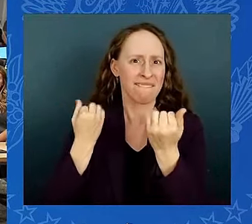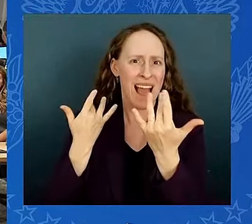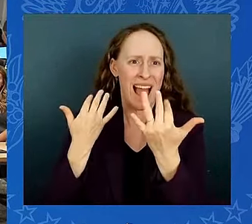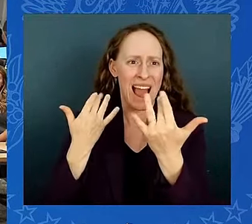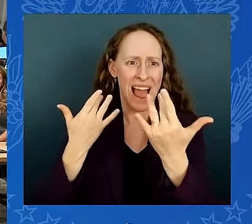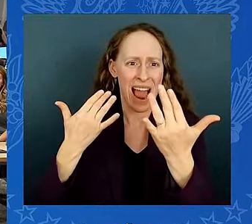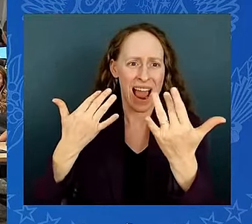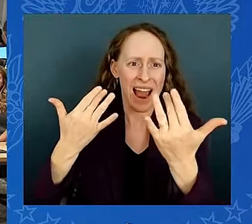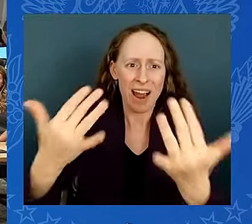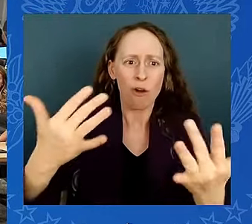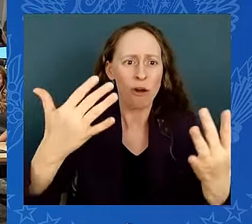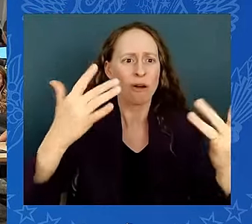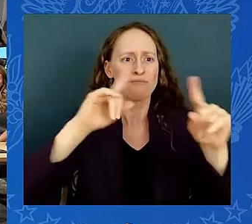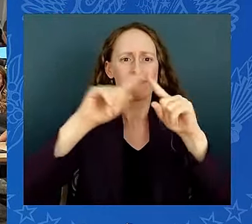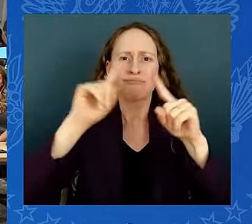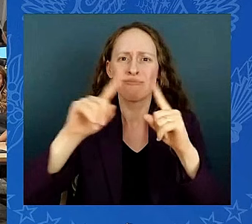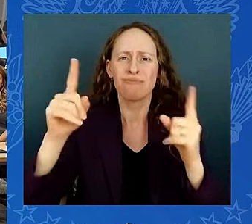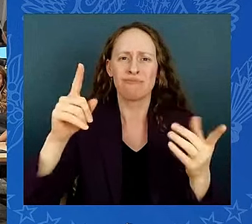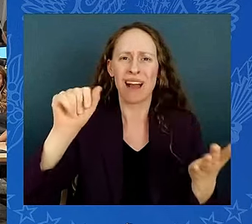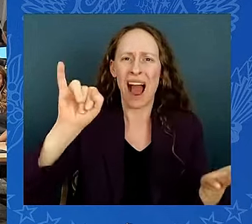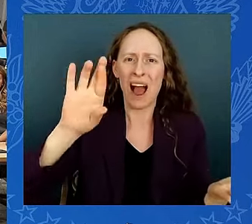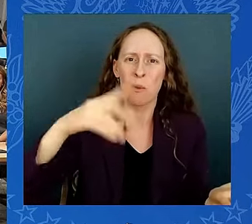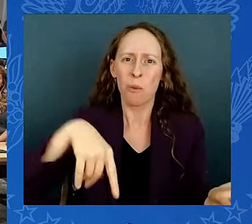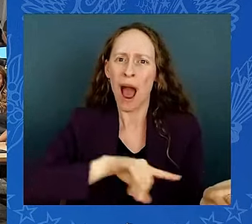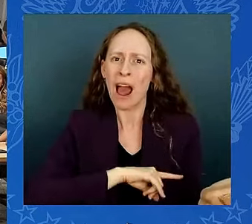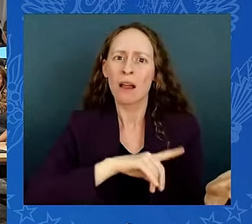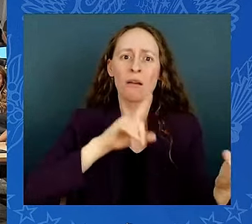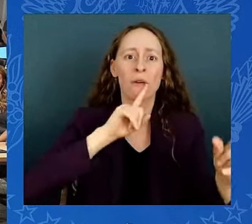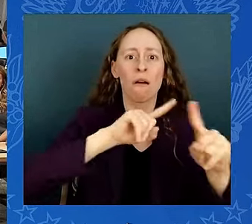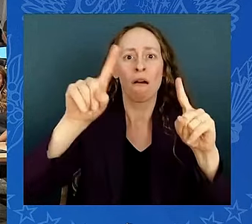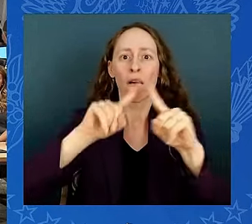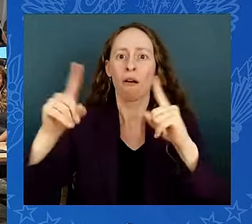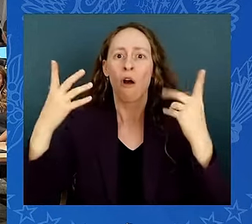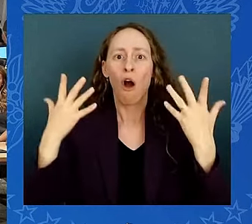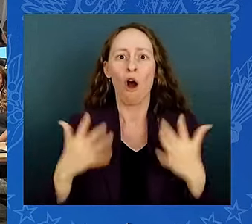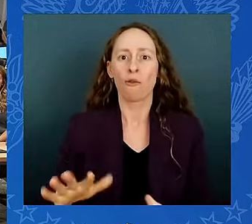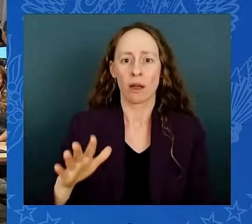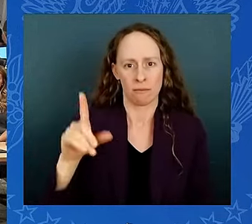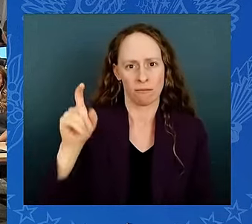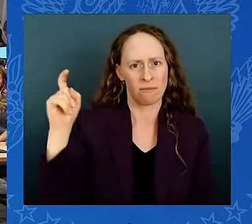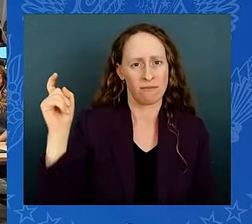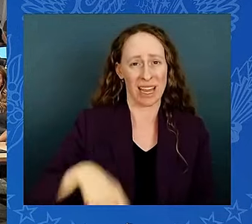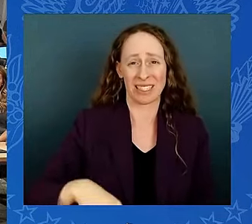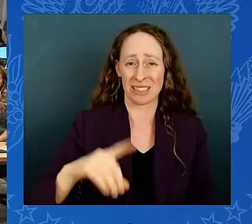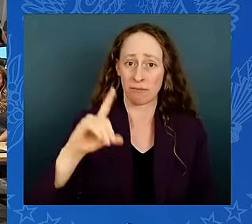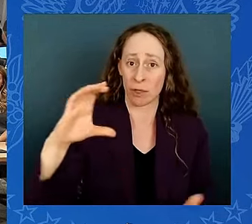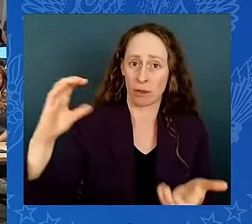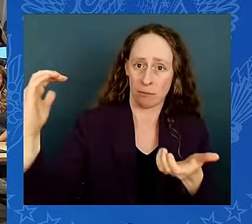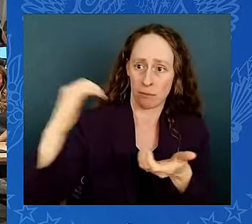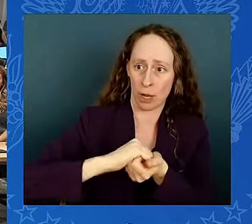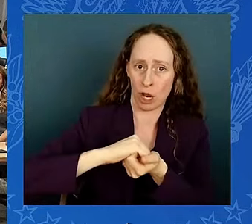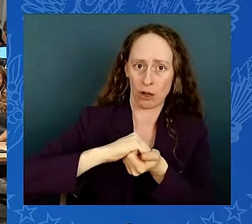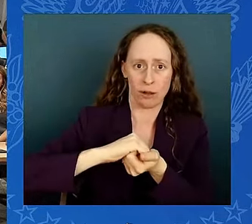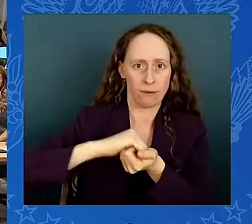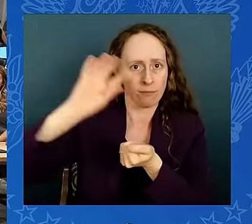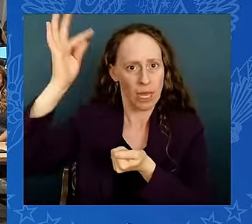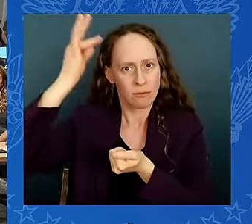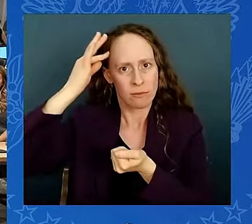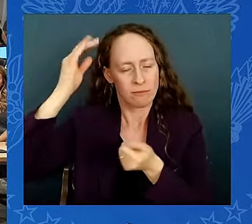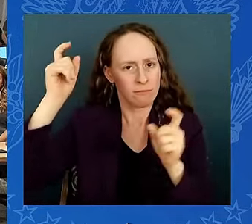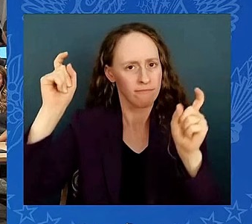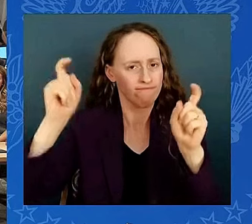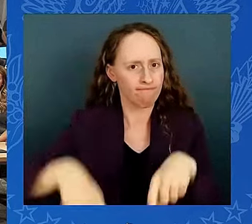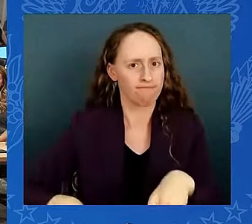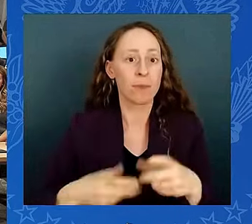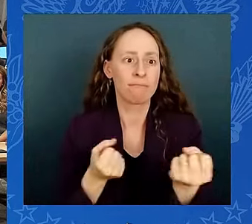partners, we wouldn't be able to accomplish our mission and serve our community. I'd like to take this opportunity, Mr. President, to introduce